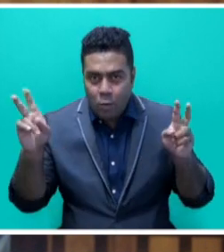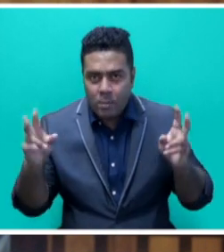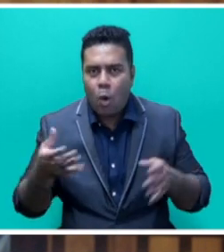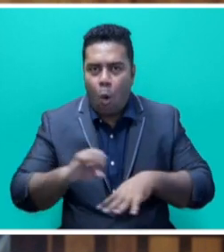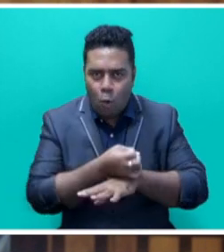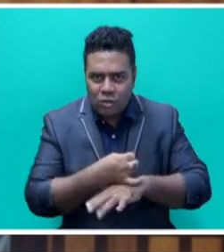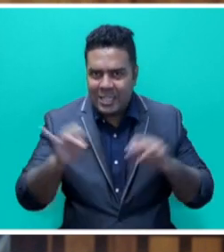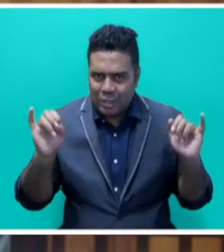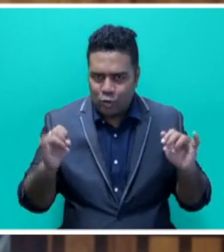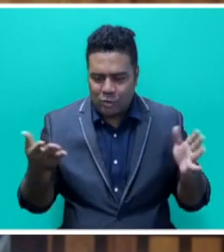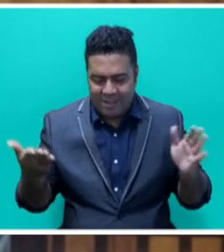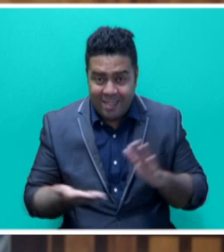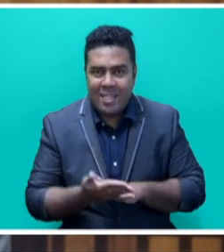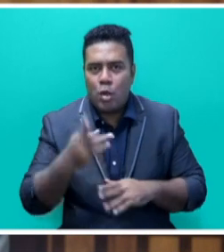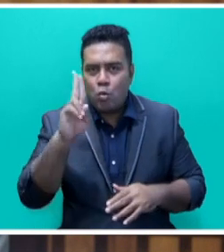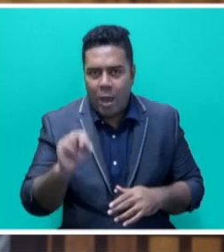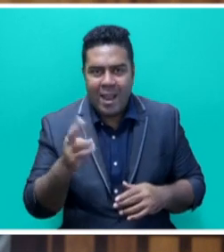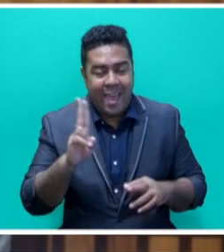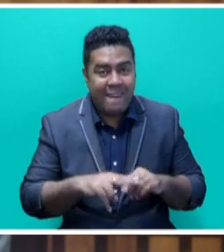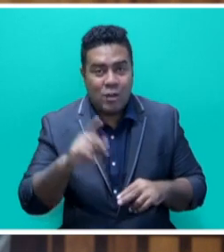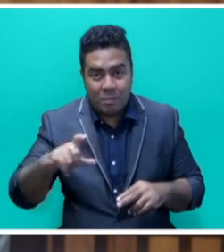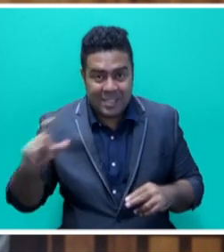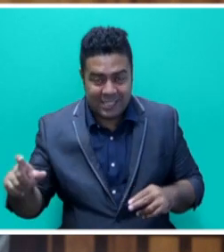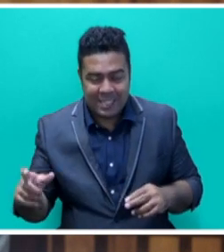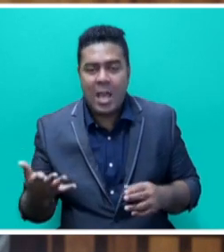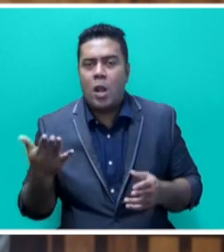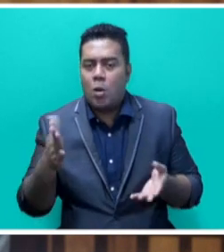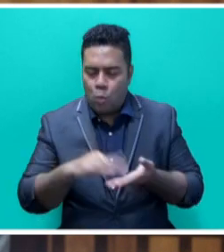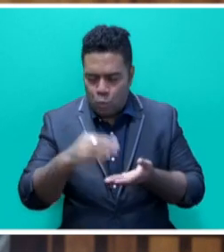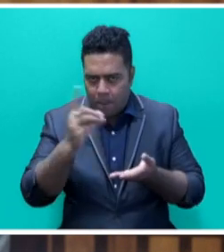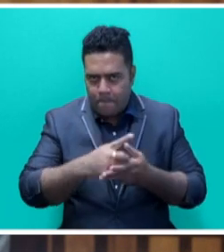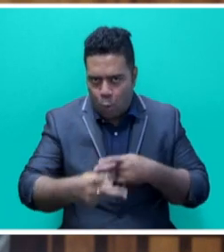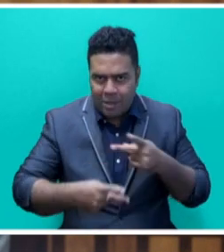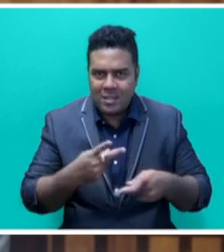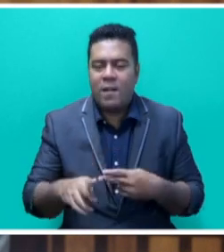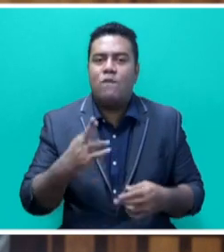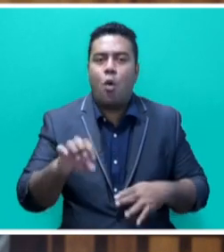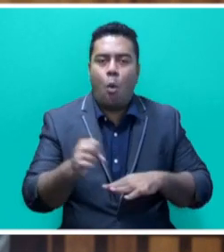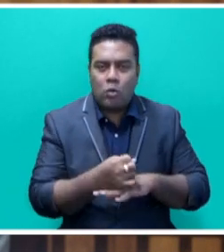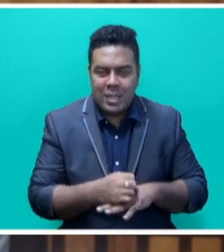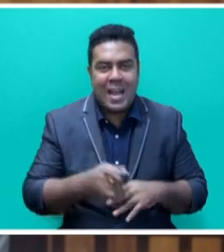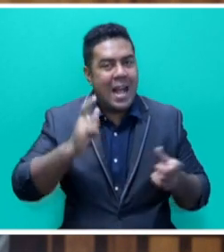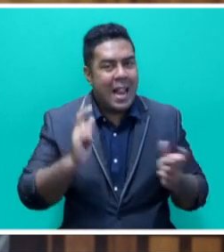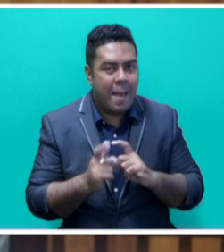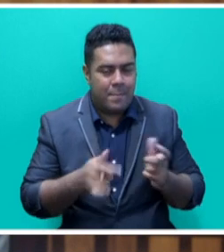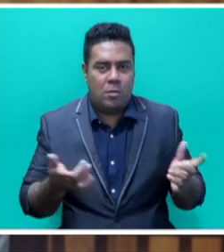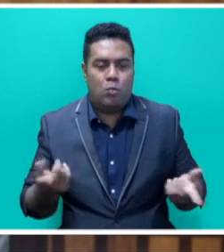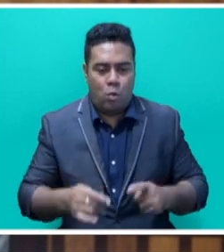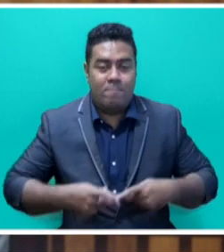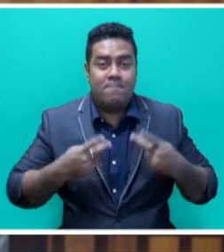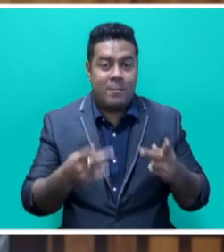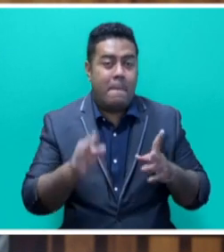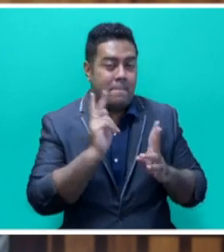within the UNFCCC and ensures due diligence of formal processes for the ocean-climate nexus to gain a